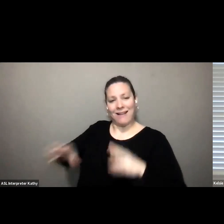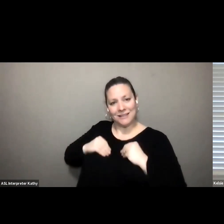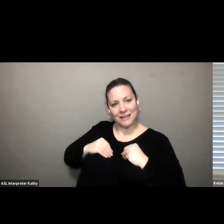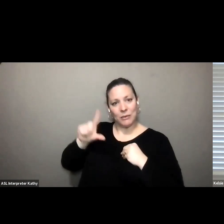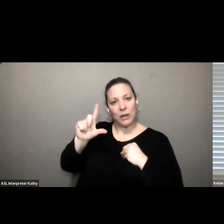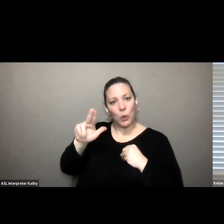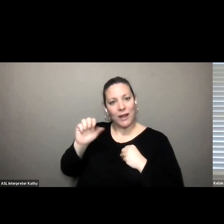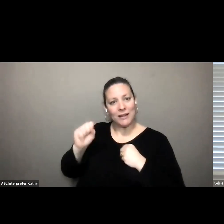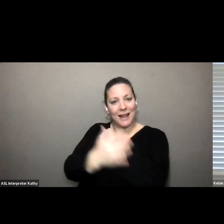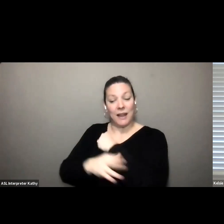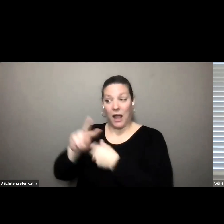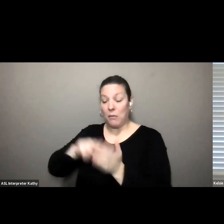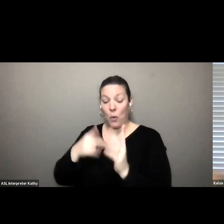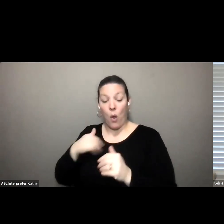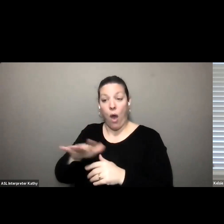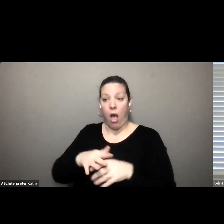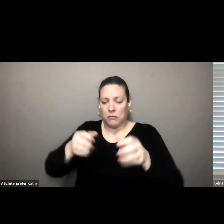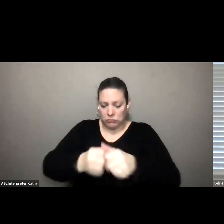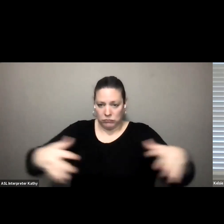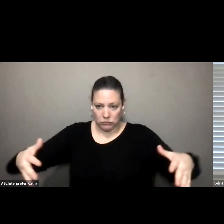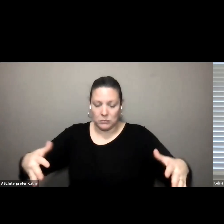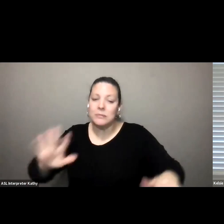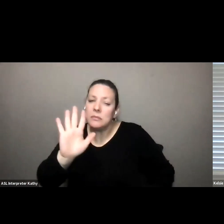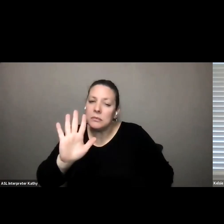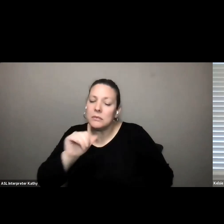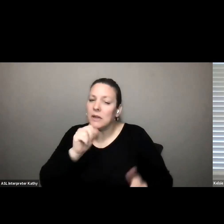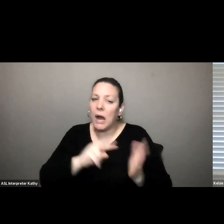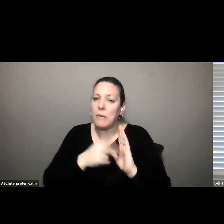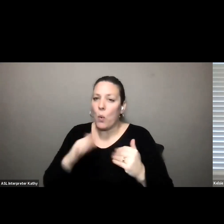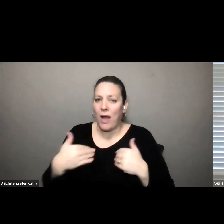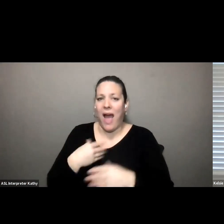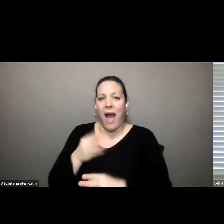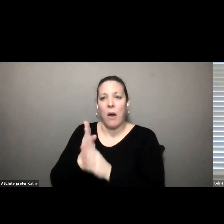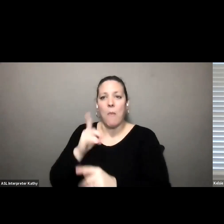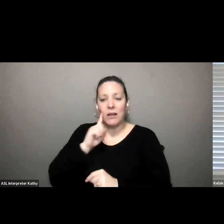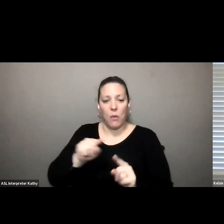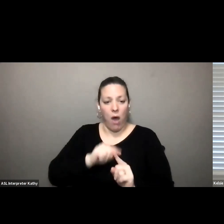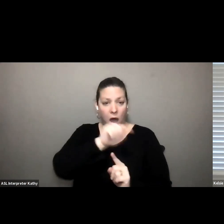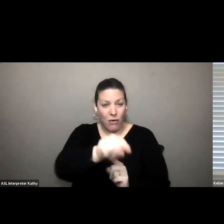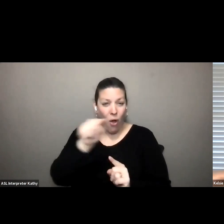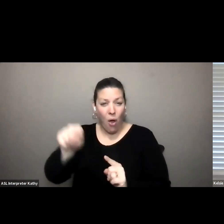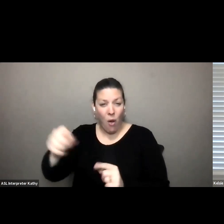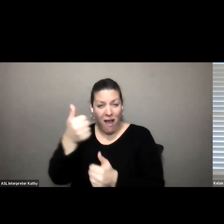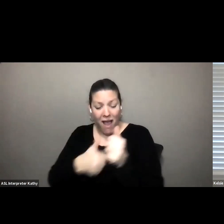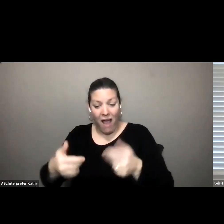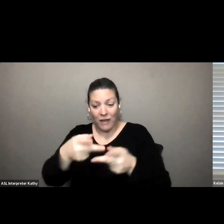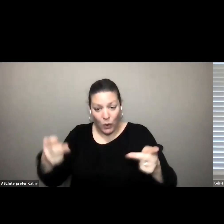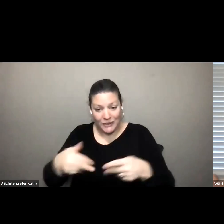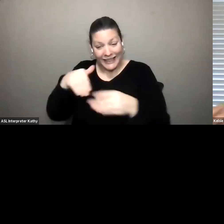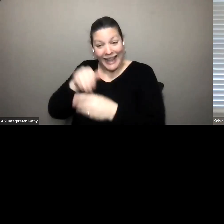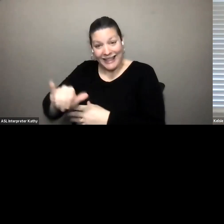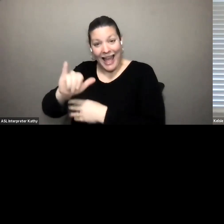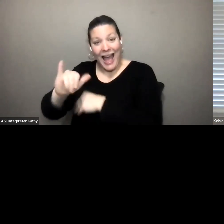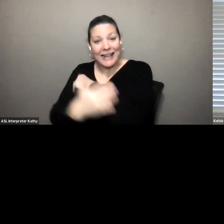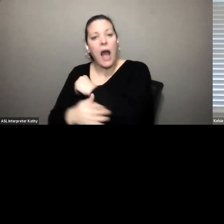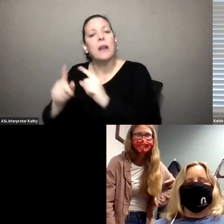and this doesn't mean that we're going to have a bus line that goes to every single location within the county it just means that we have the ability to expand to again